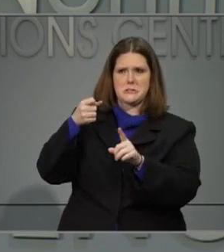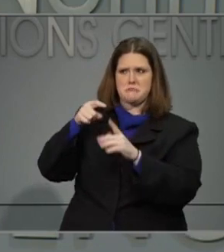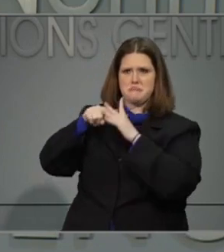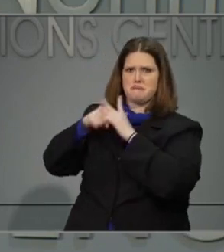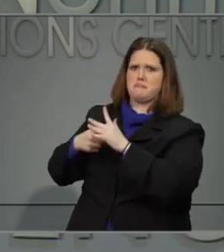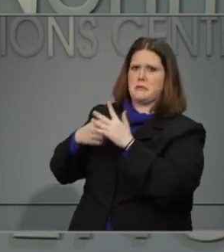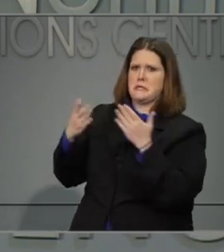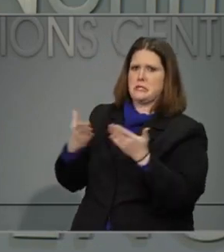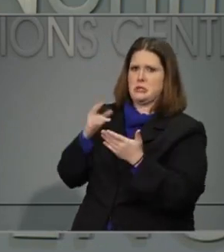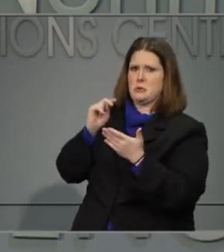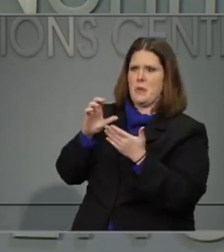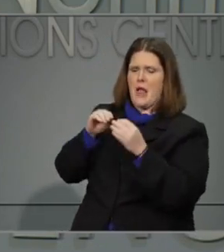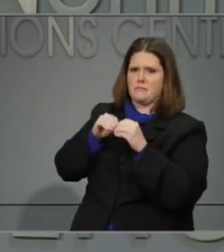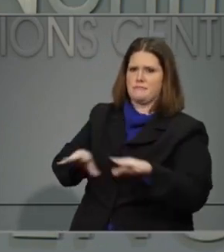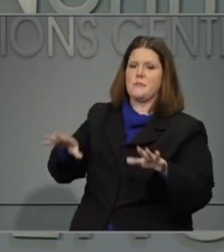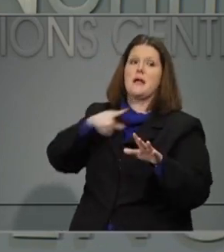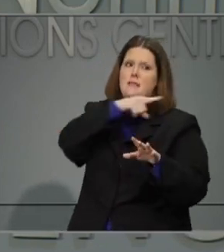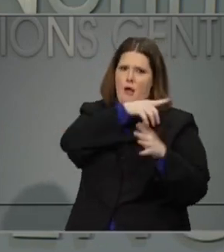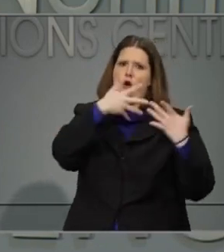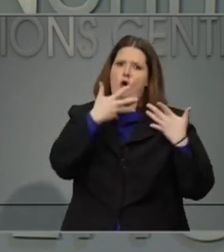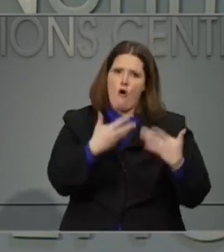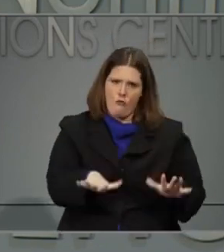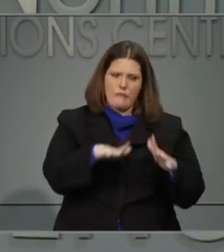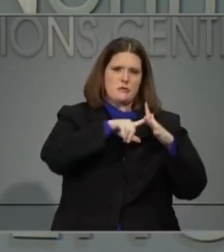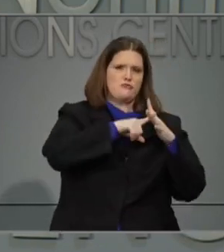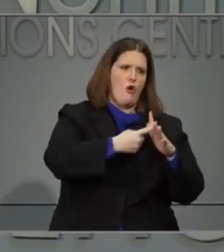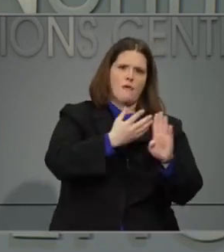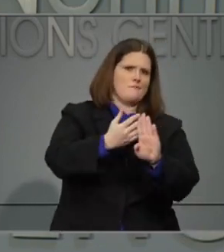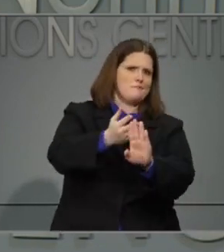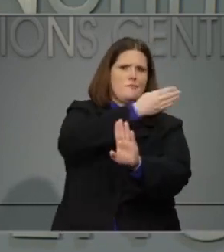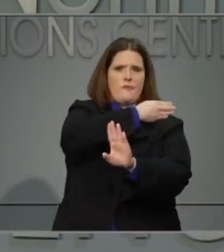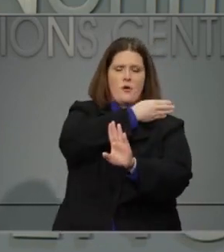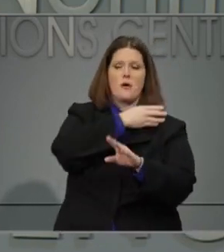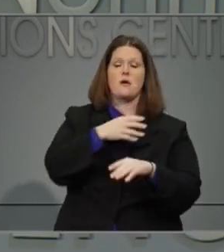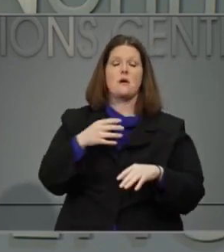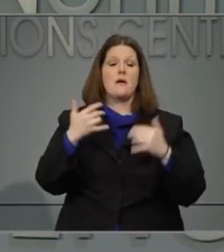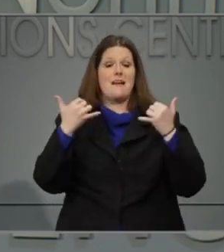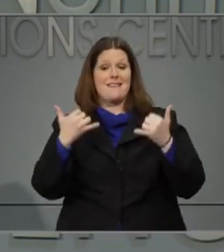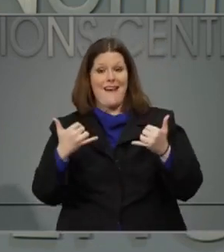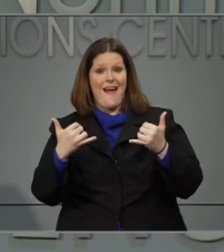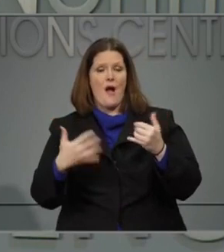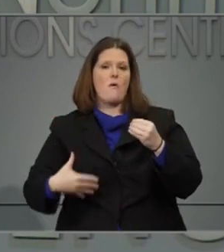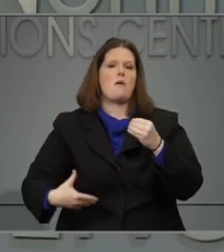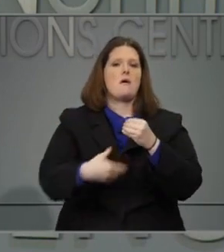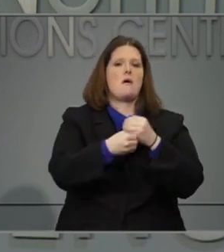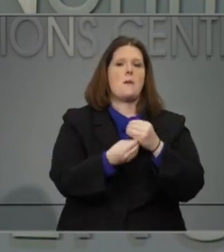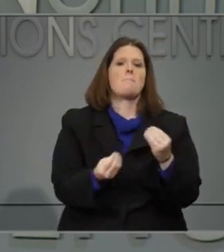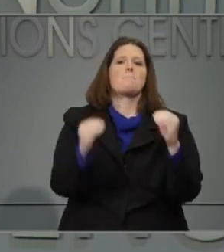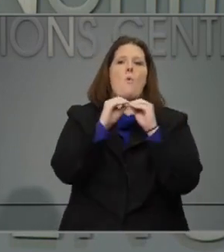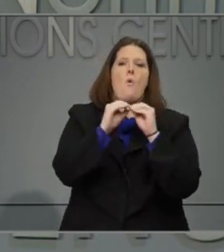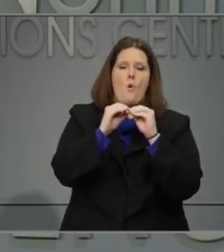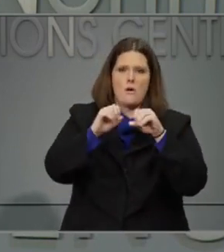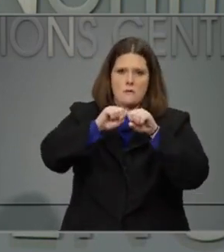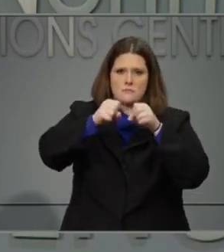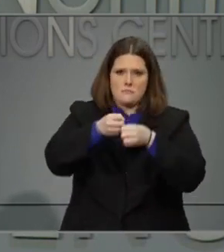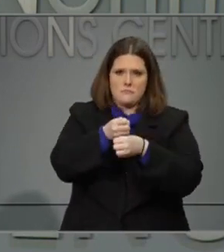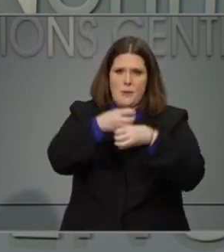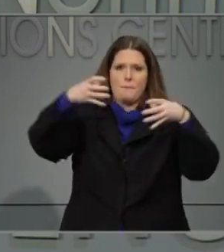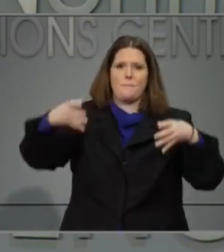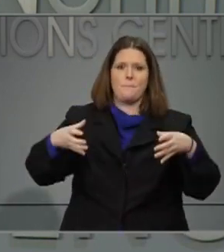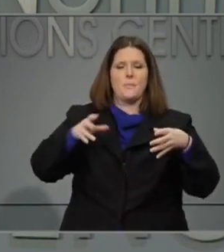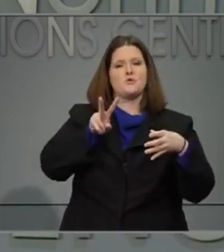This collaboration is going to add 250 people more and